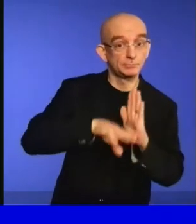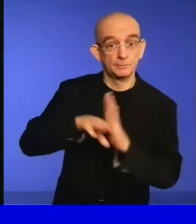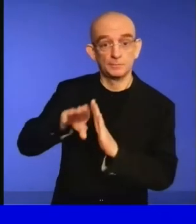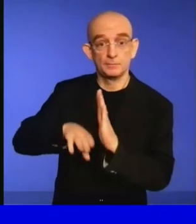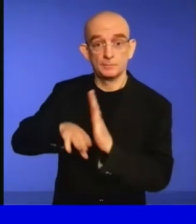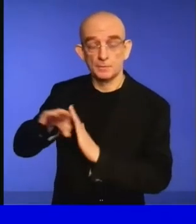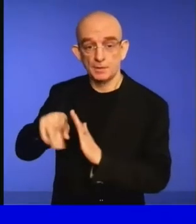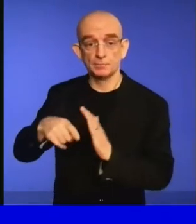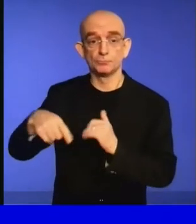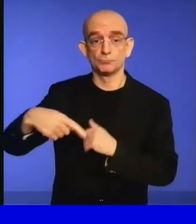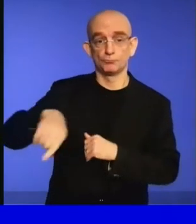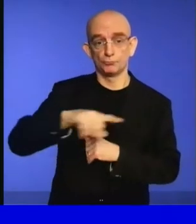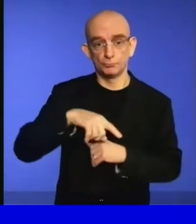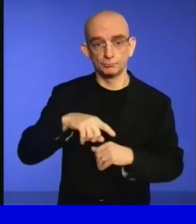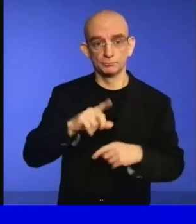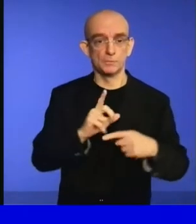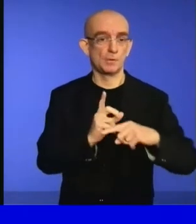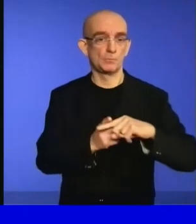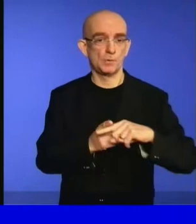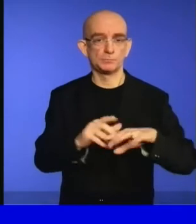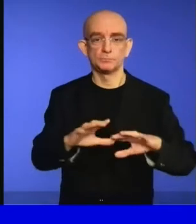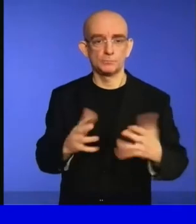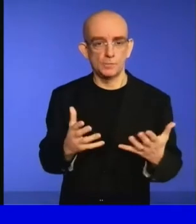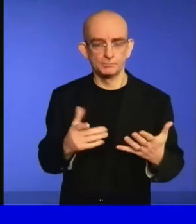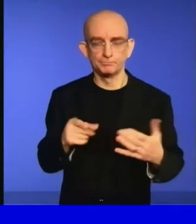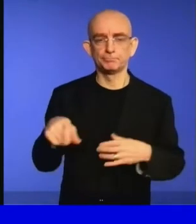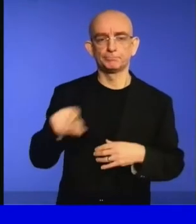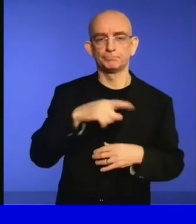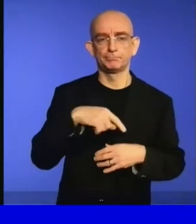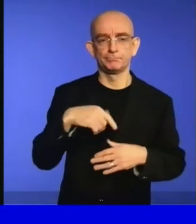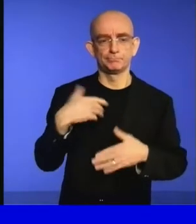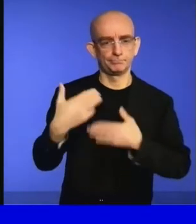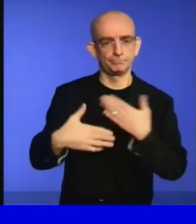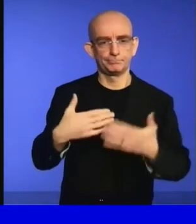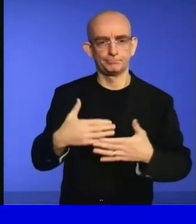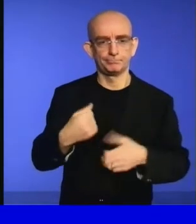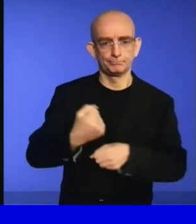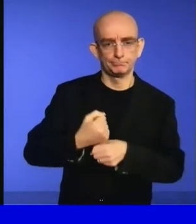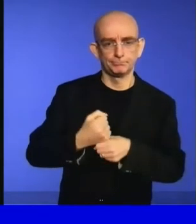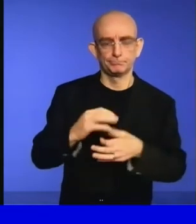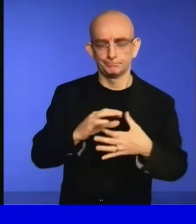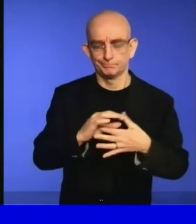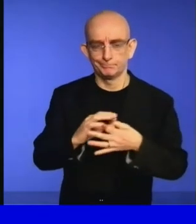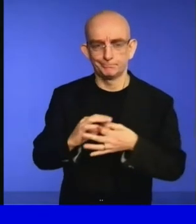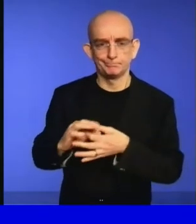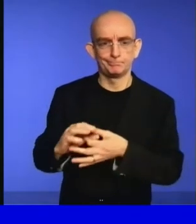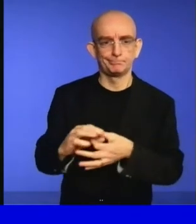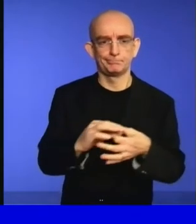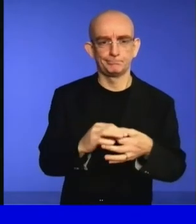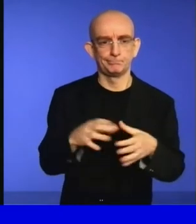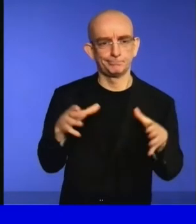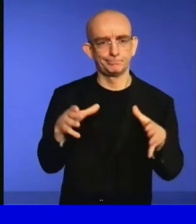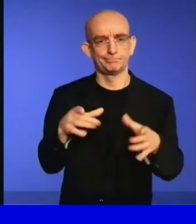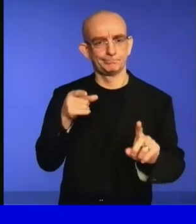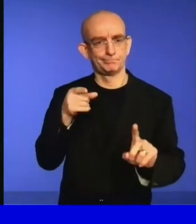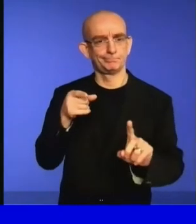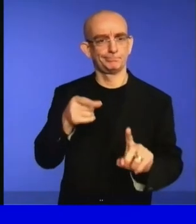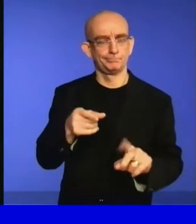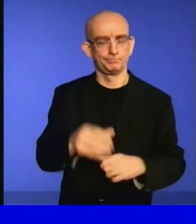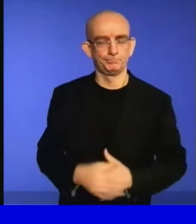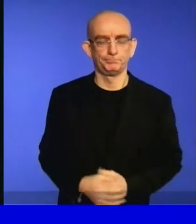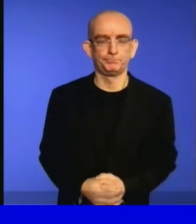In those two watershed agreements, we have agreed on a vision of a more